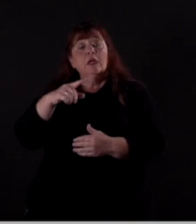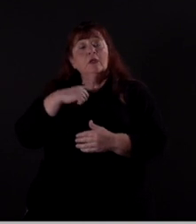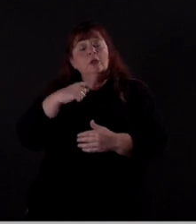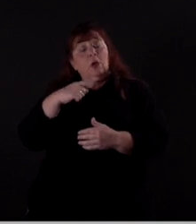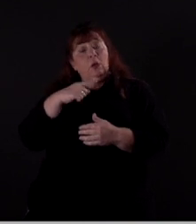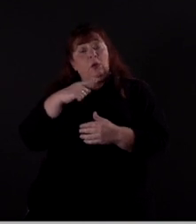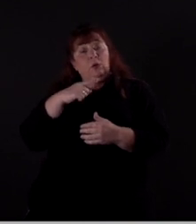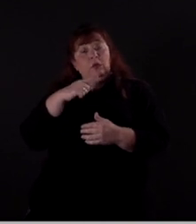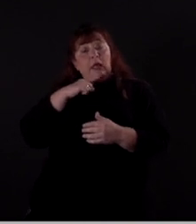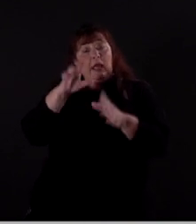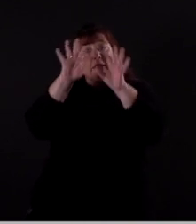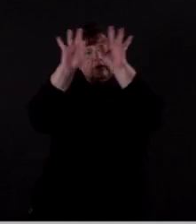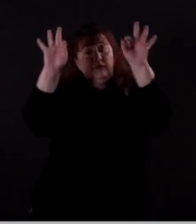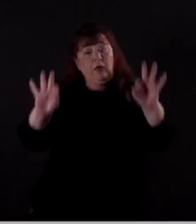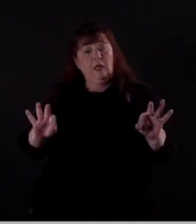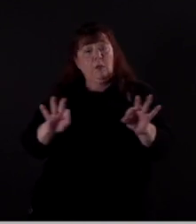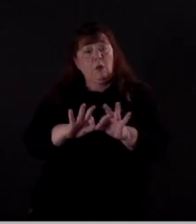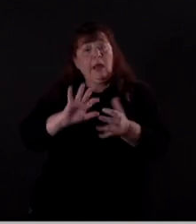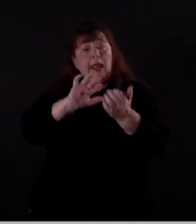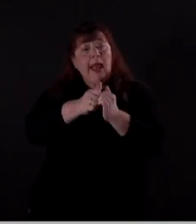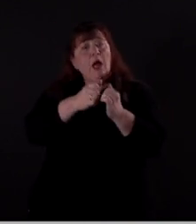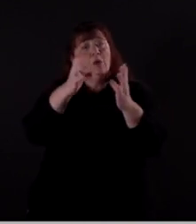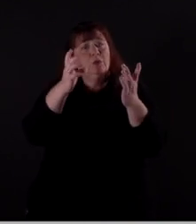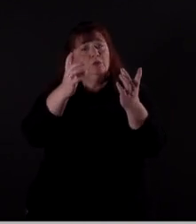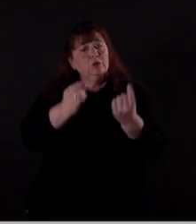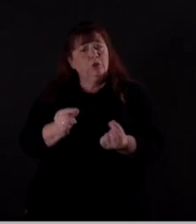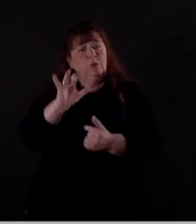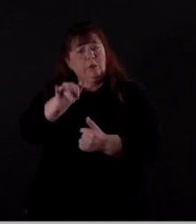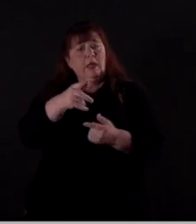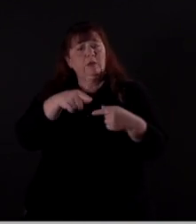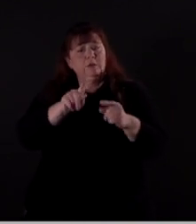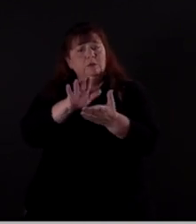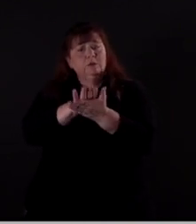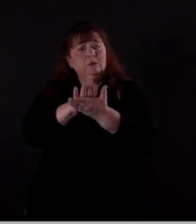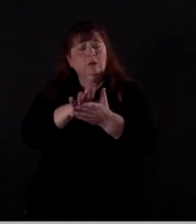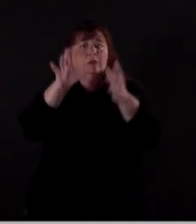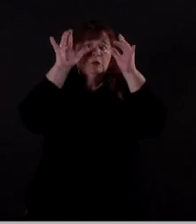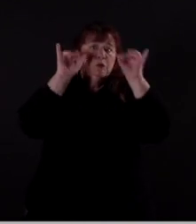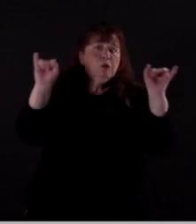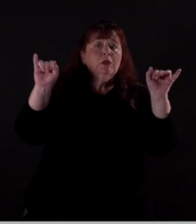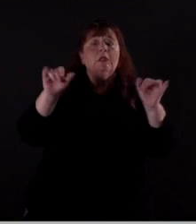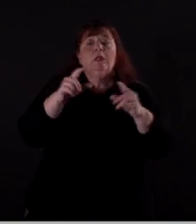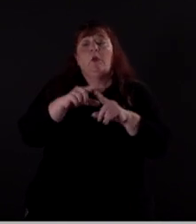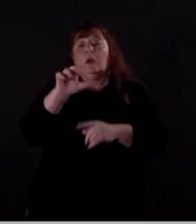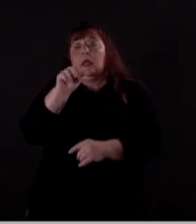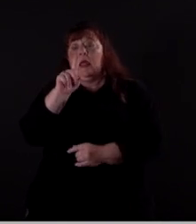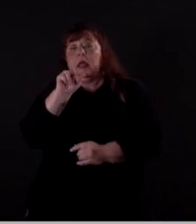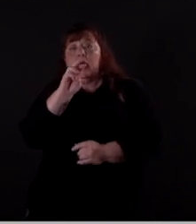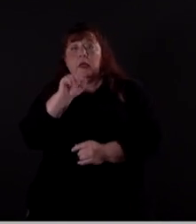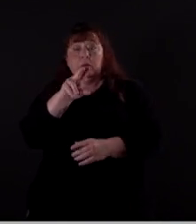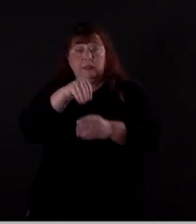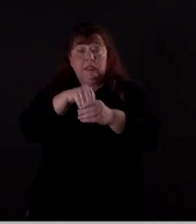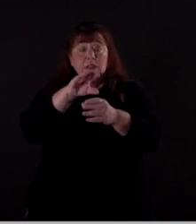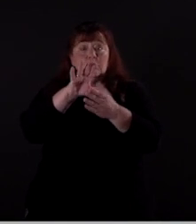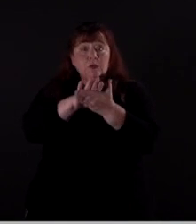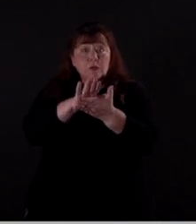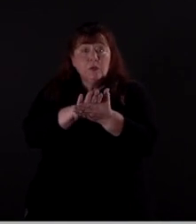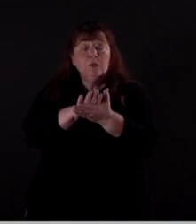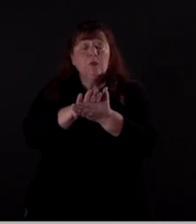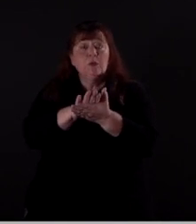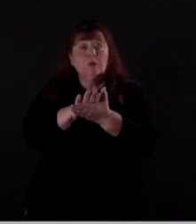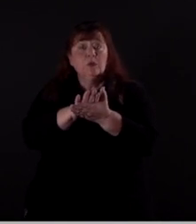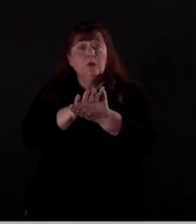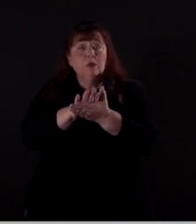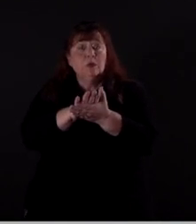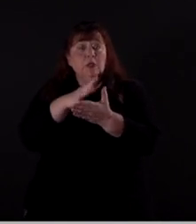fundamental framework for how to do that in a school. So as a superintendent or an administrator in a school, if you